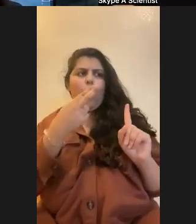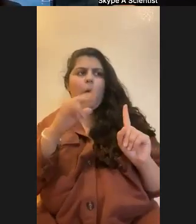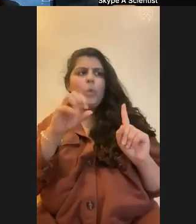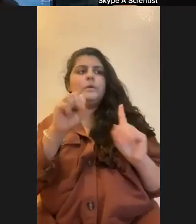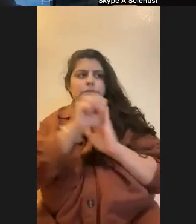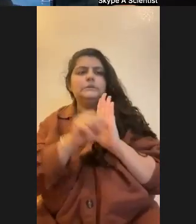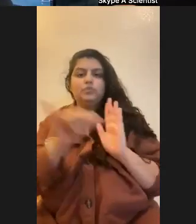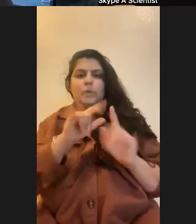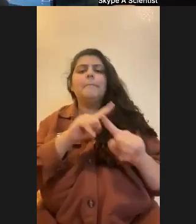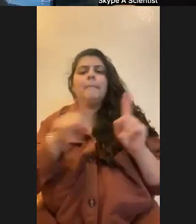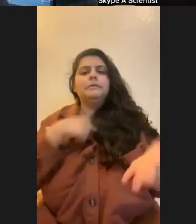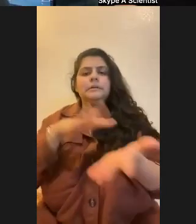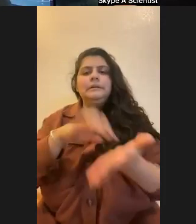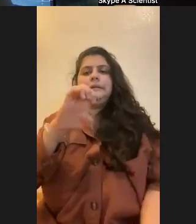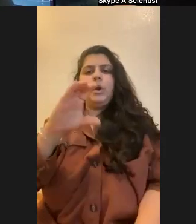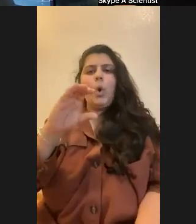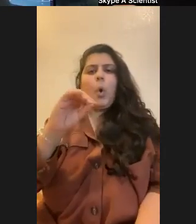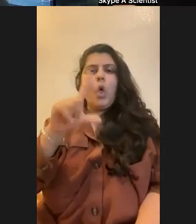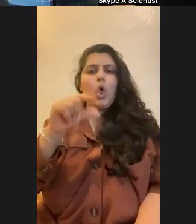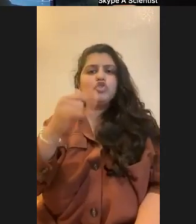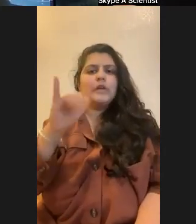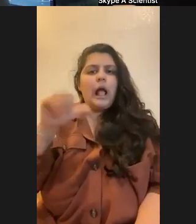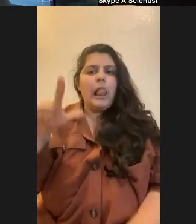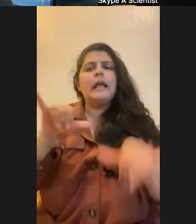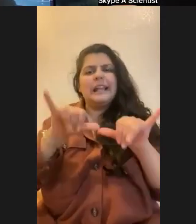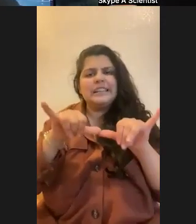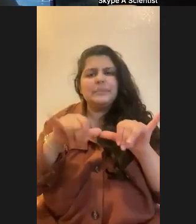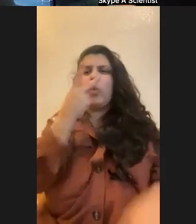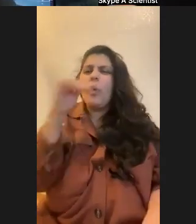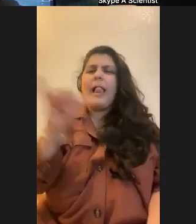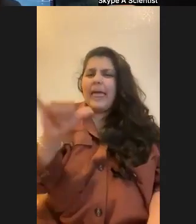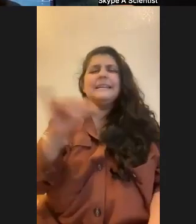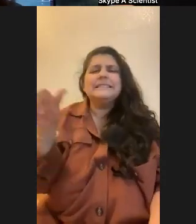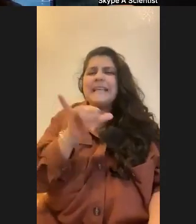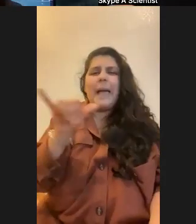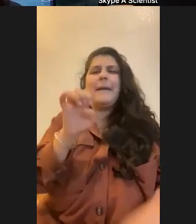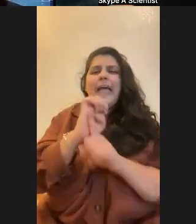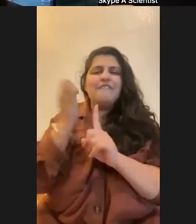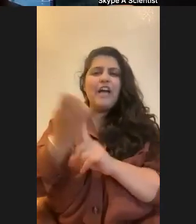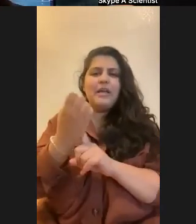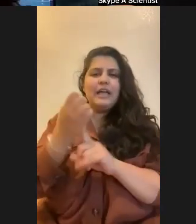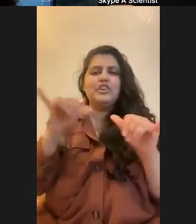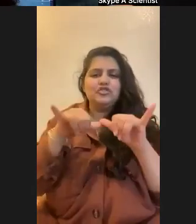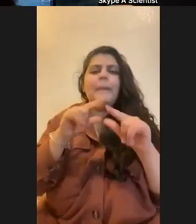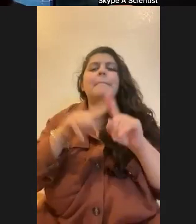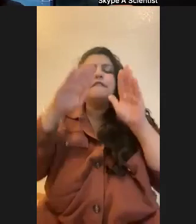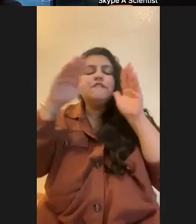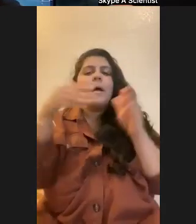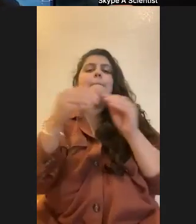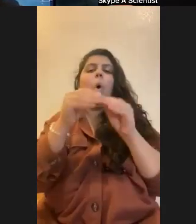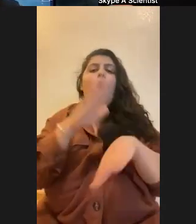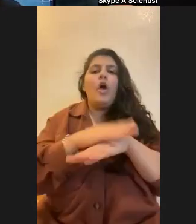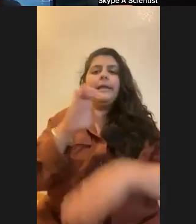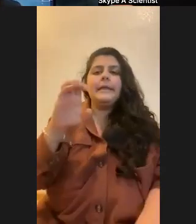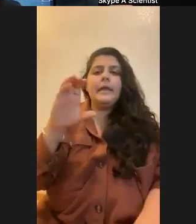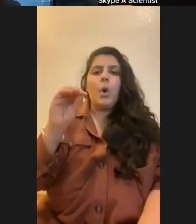engineering. It's kind of a newer field. It's very similar to environmental engineering. It's just something that focuses a bit more on ecosystems rather